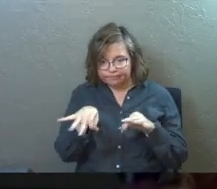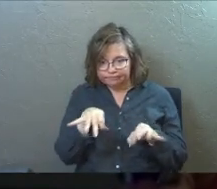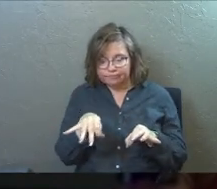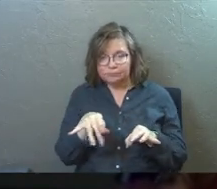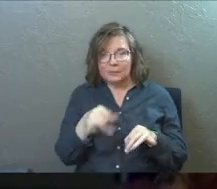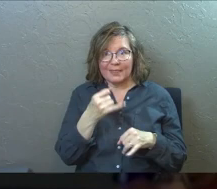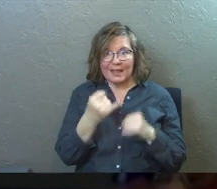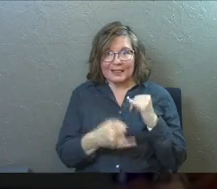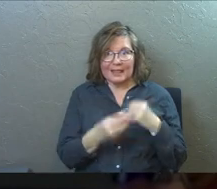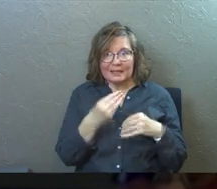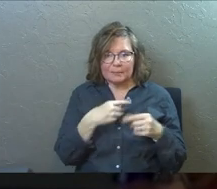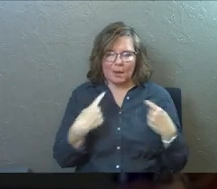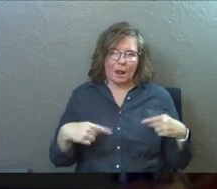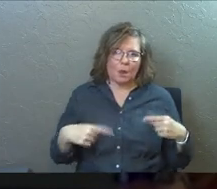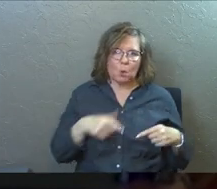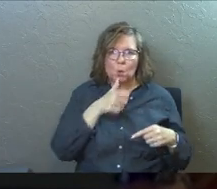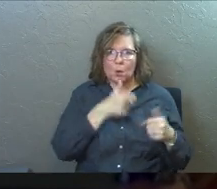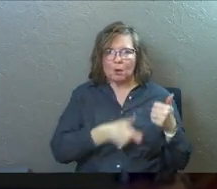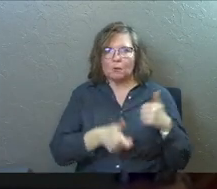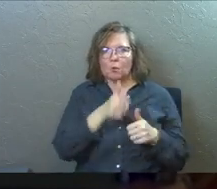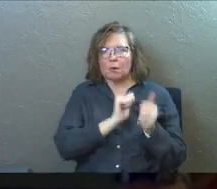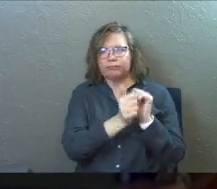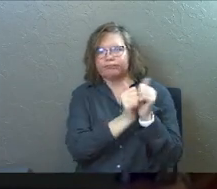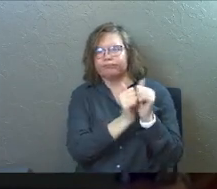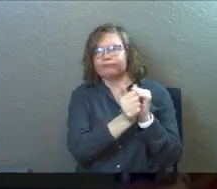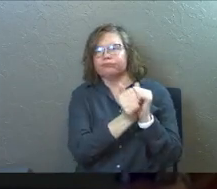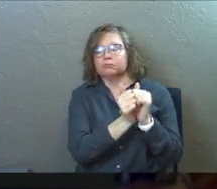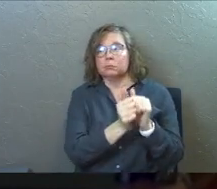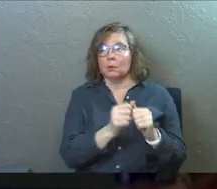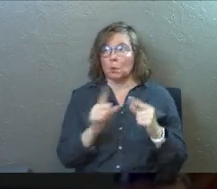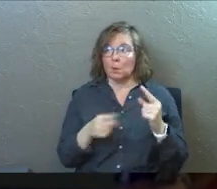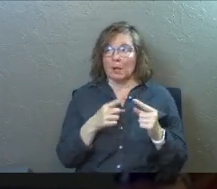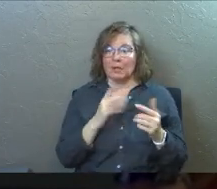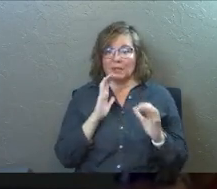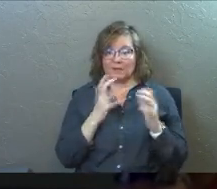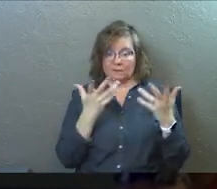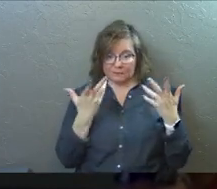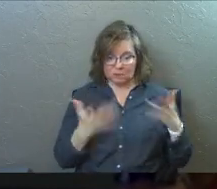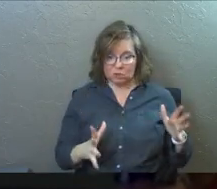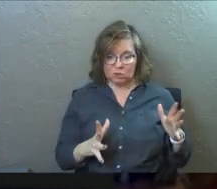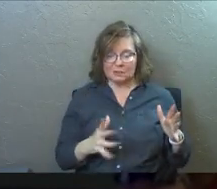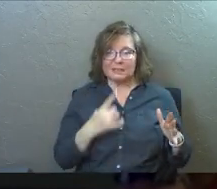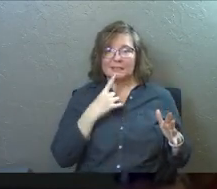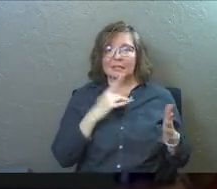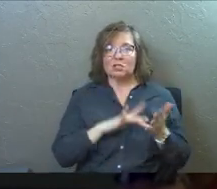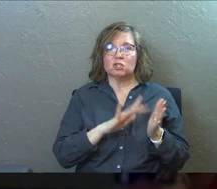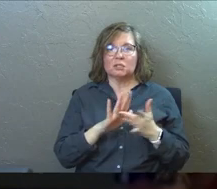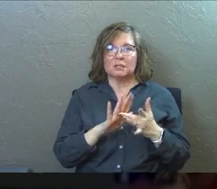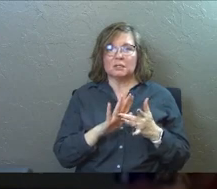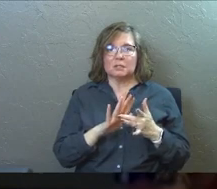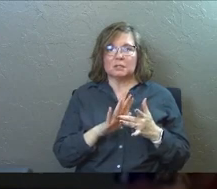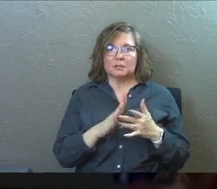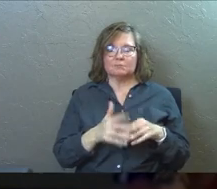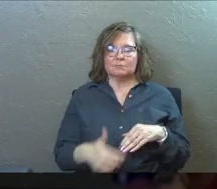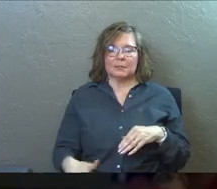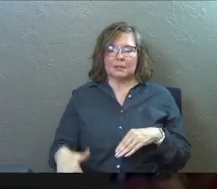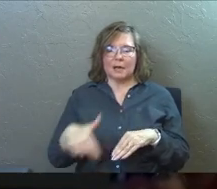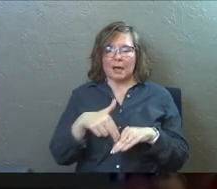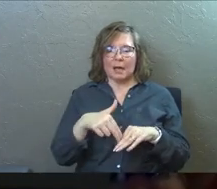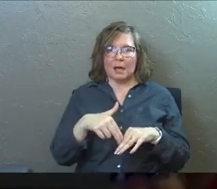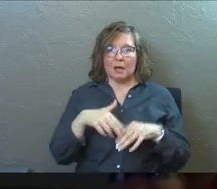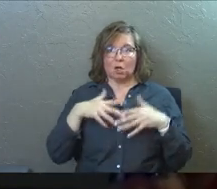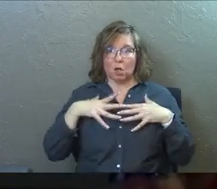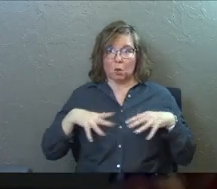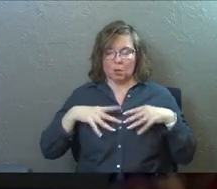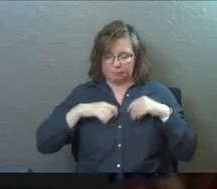at the last supper, they had been arguing about who was the greatest. Once the conversation was done, it says that Jesus got up from the table and